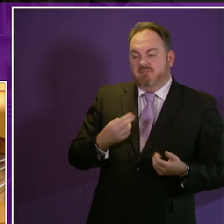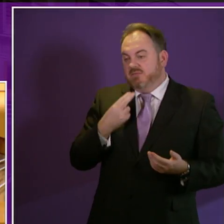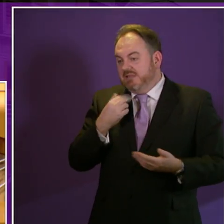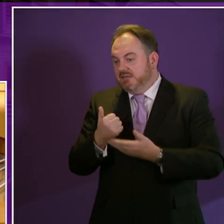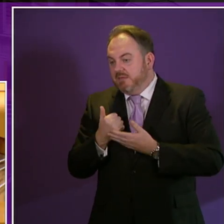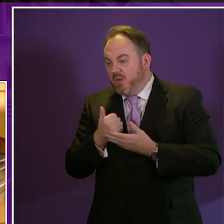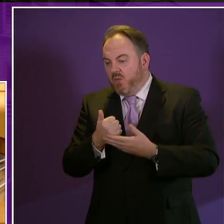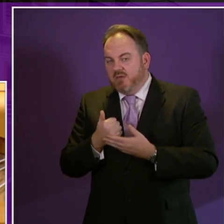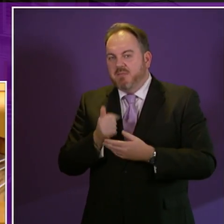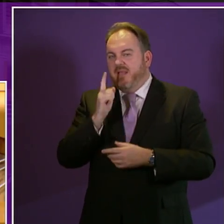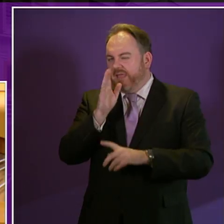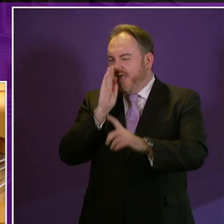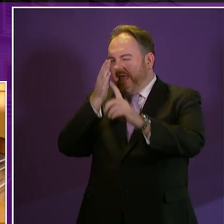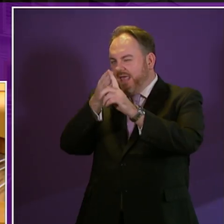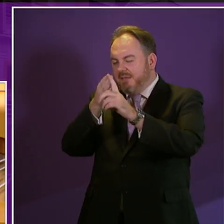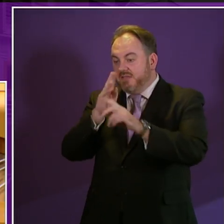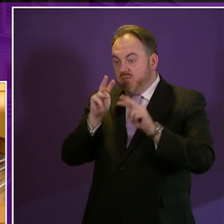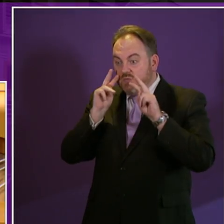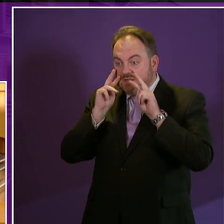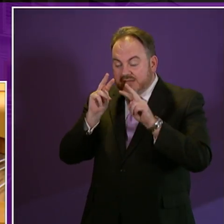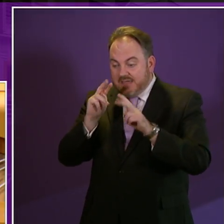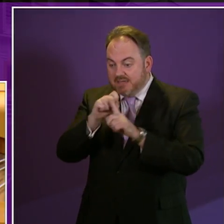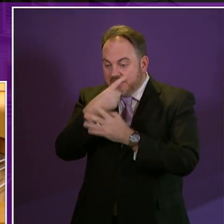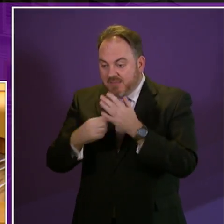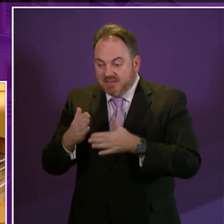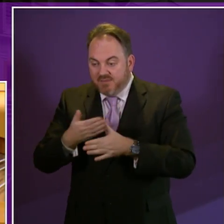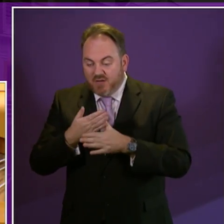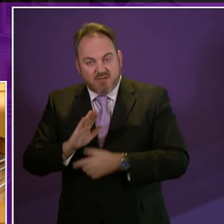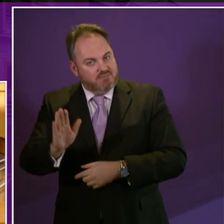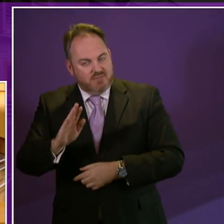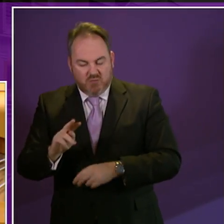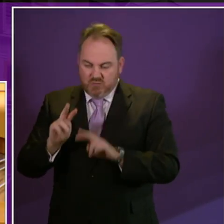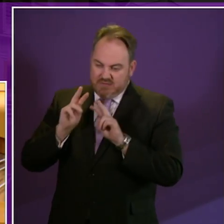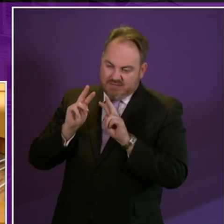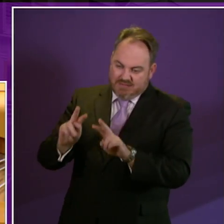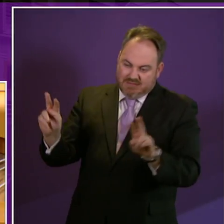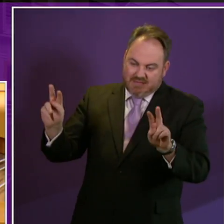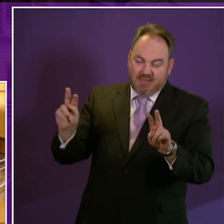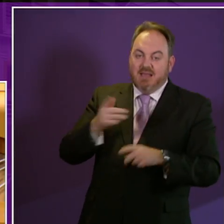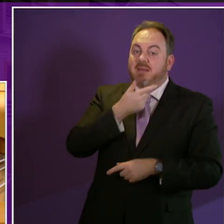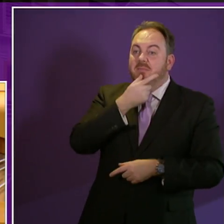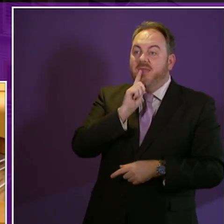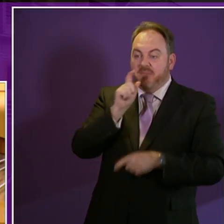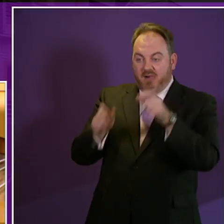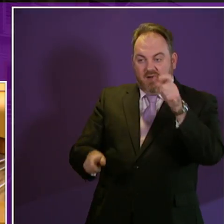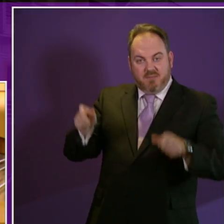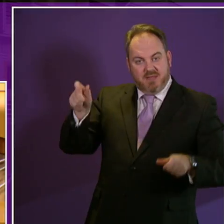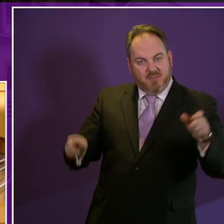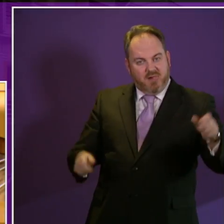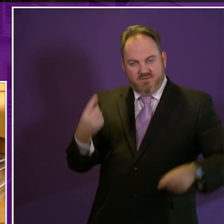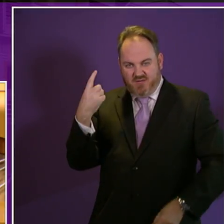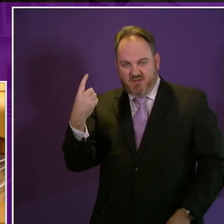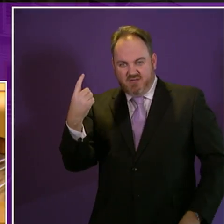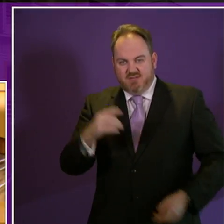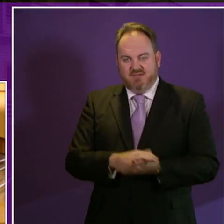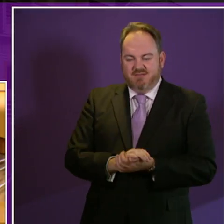people, not disabilities, each of us being unique. People then make community, and that community is